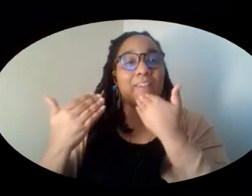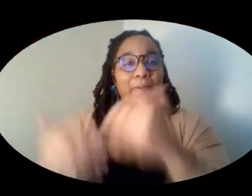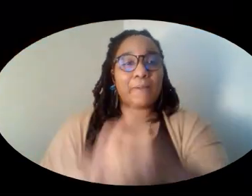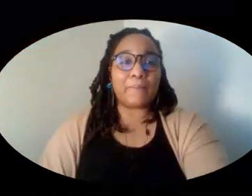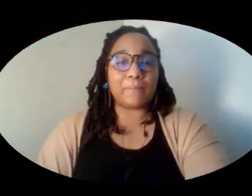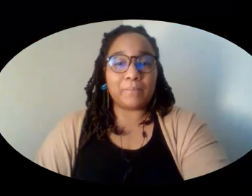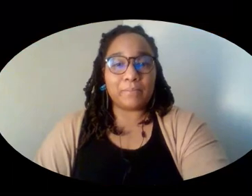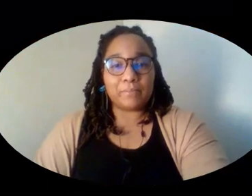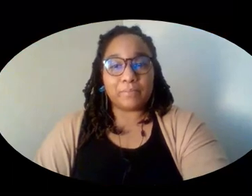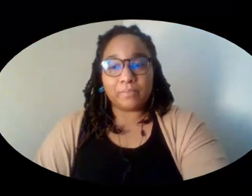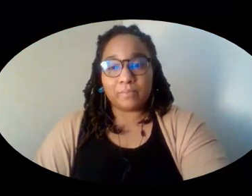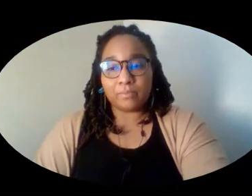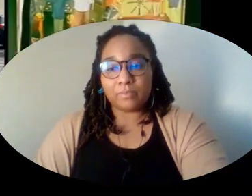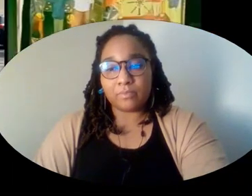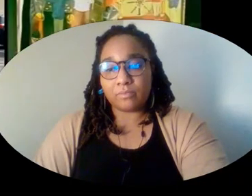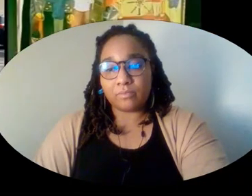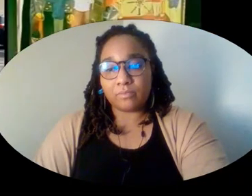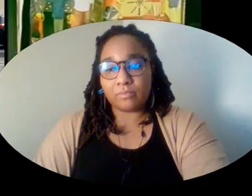The You